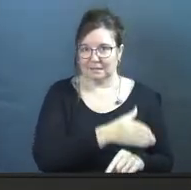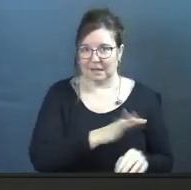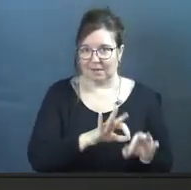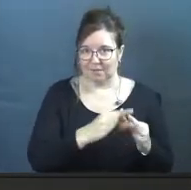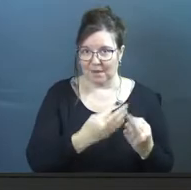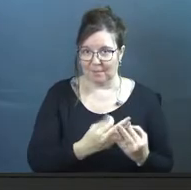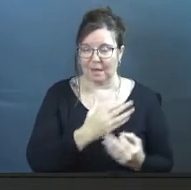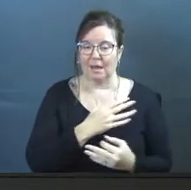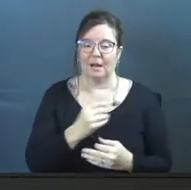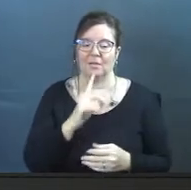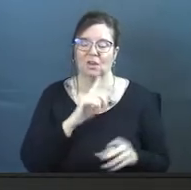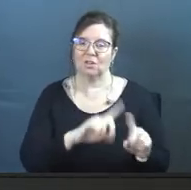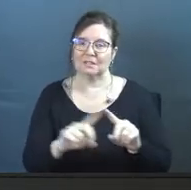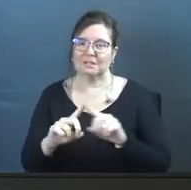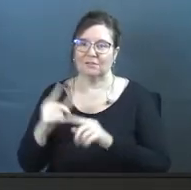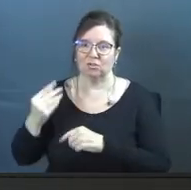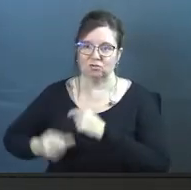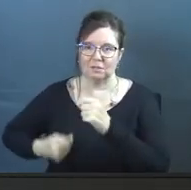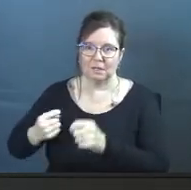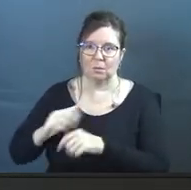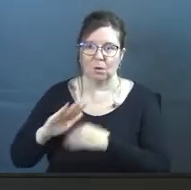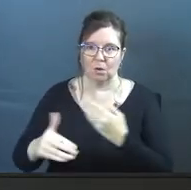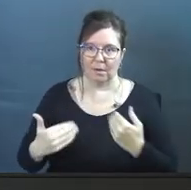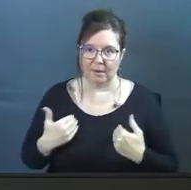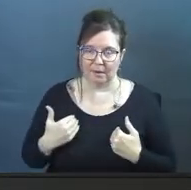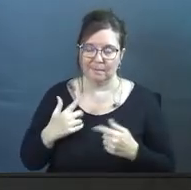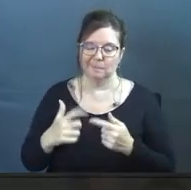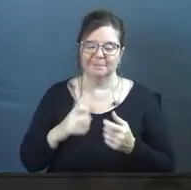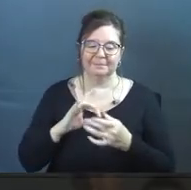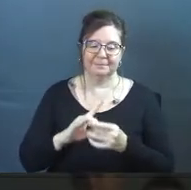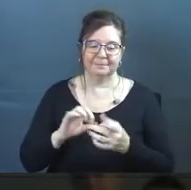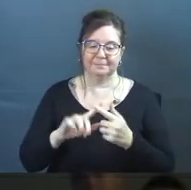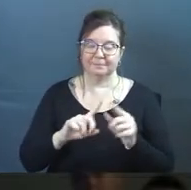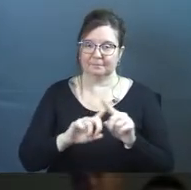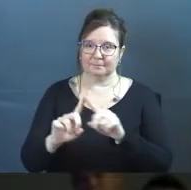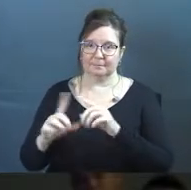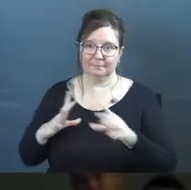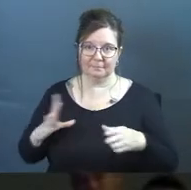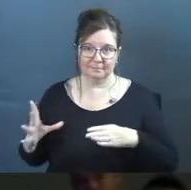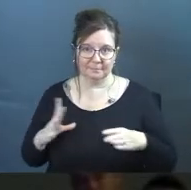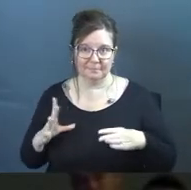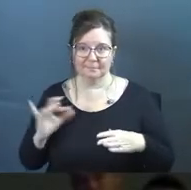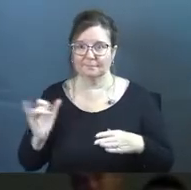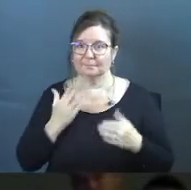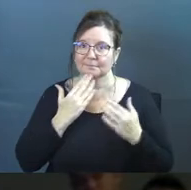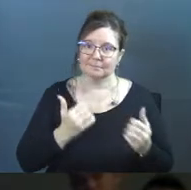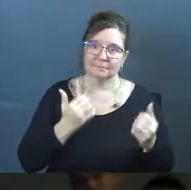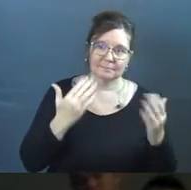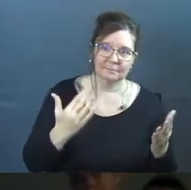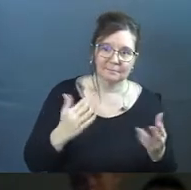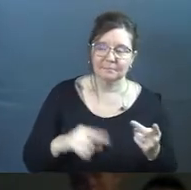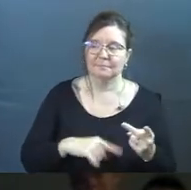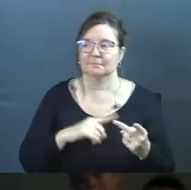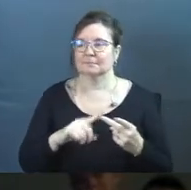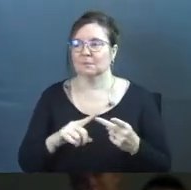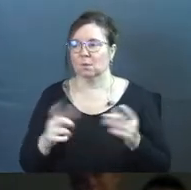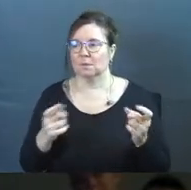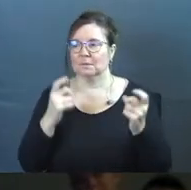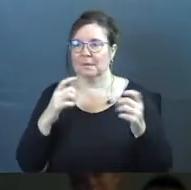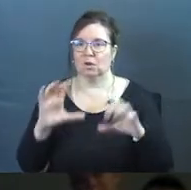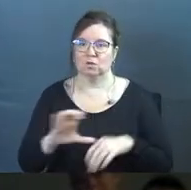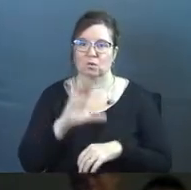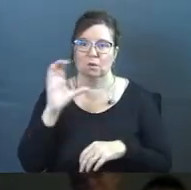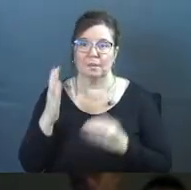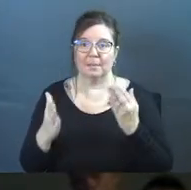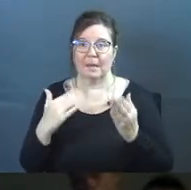family. And there's different traditions that we all have when it comes to the different holidays, such as Thanksgiving, uh, when we celebrate